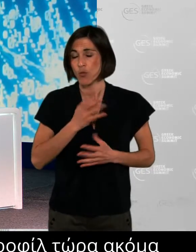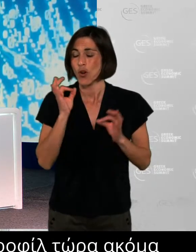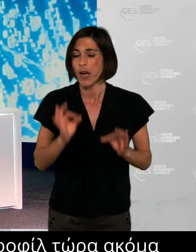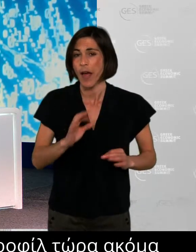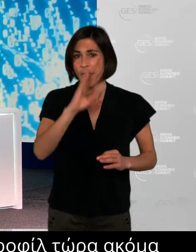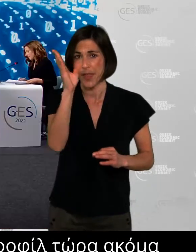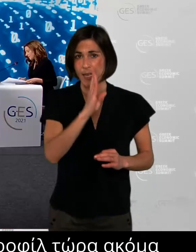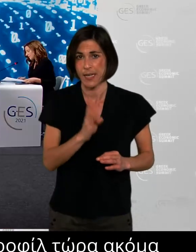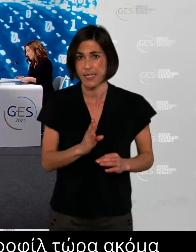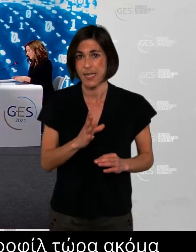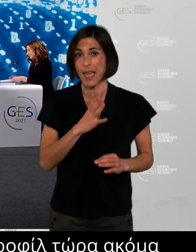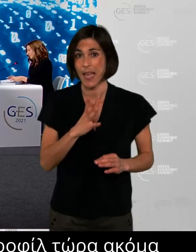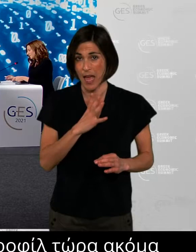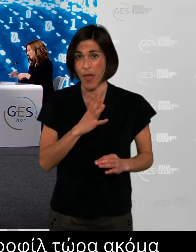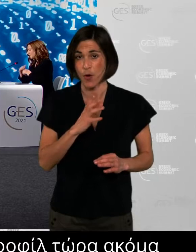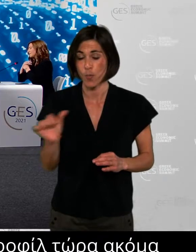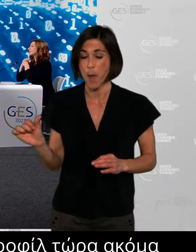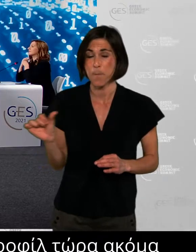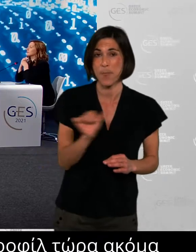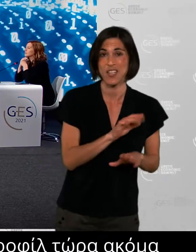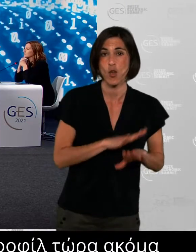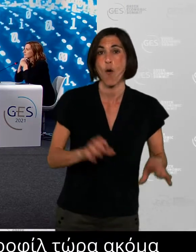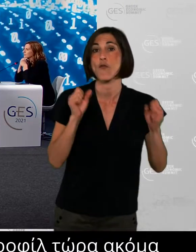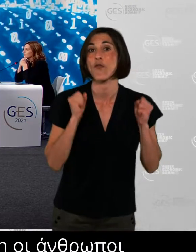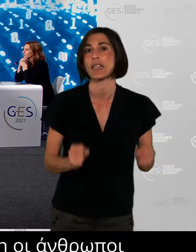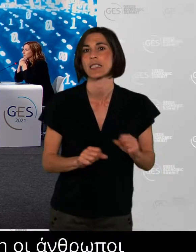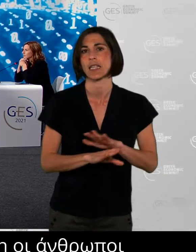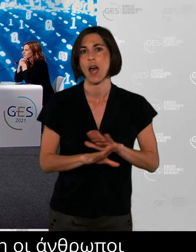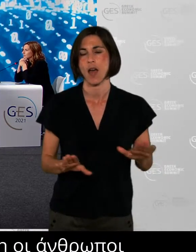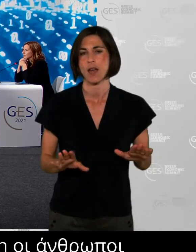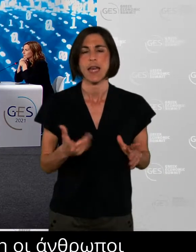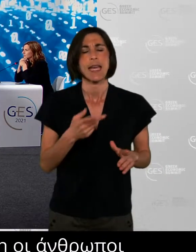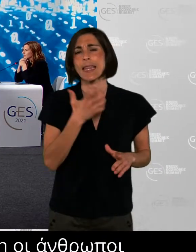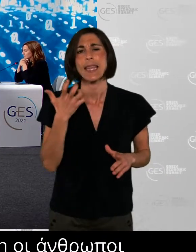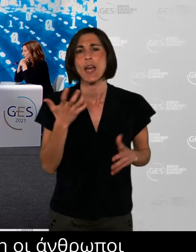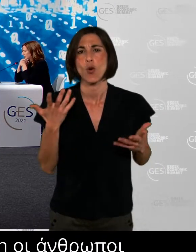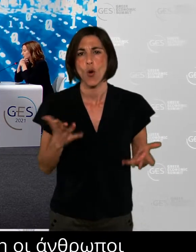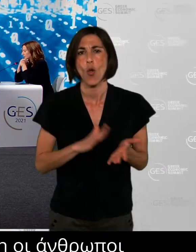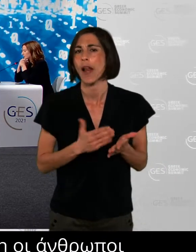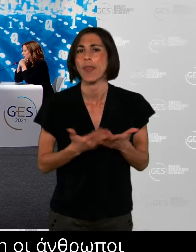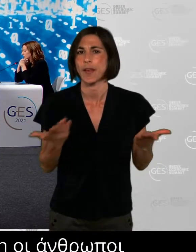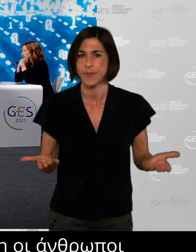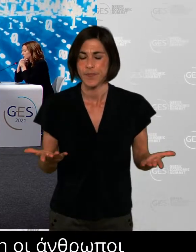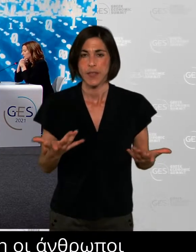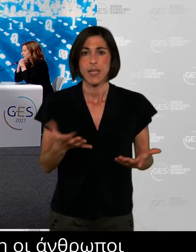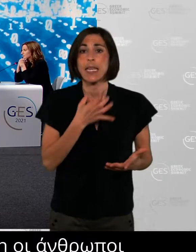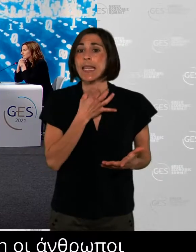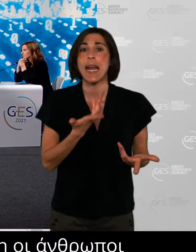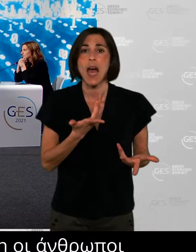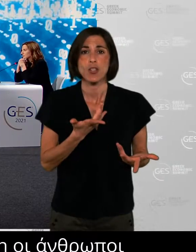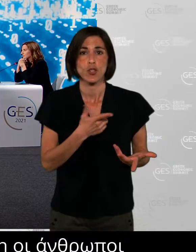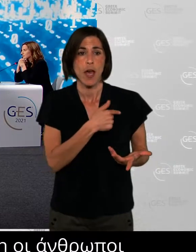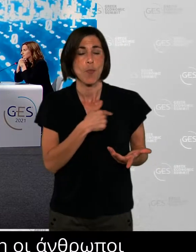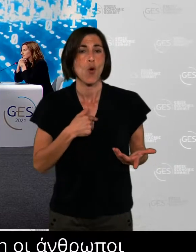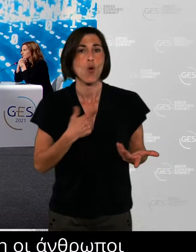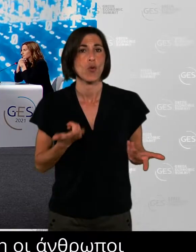basics. And back to the basics I mean what do we need by a leader, how we embrace a leader. So we're not talking anymore